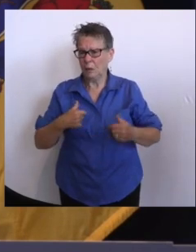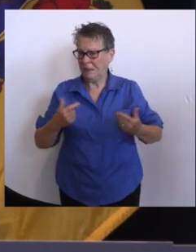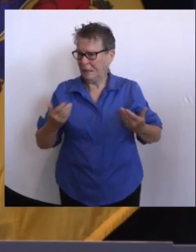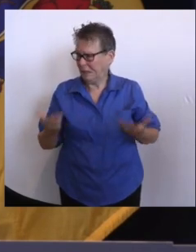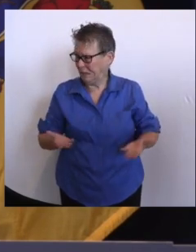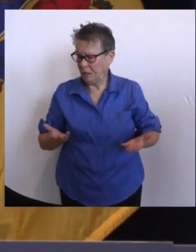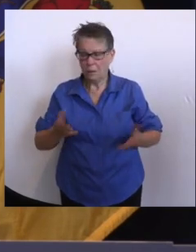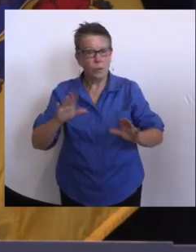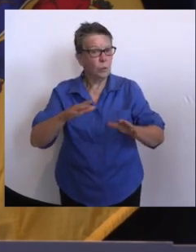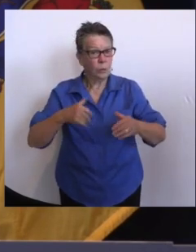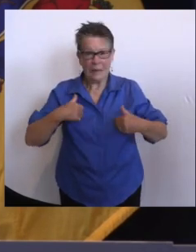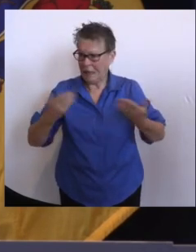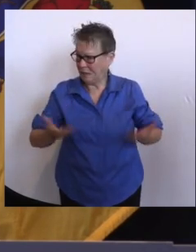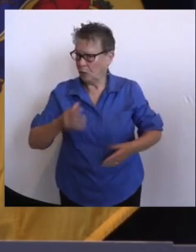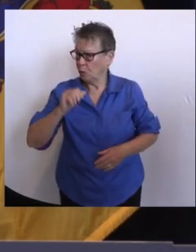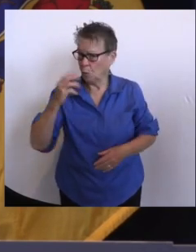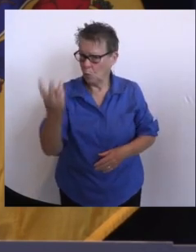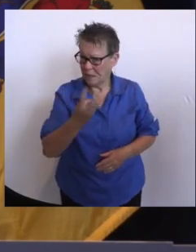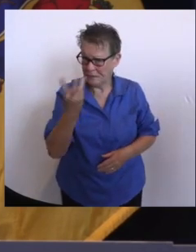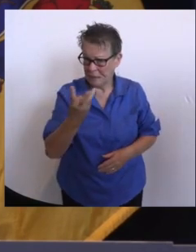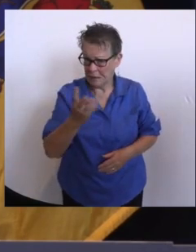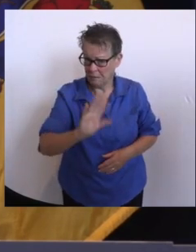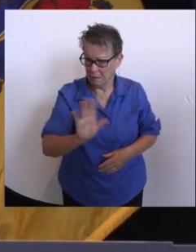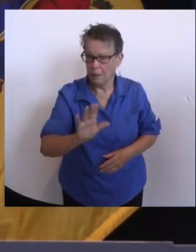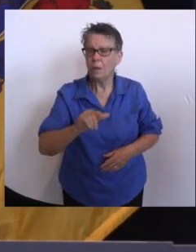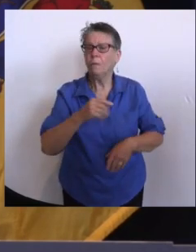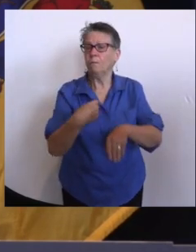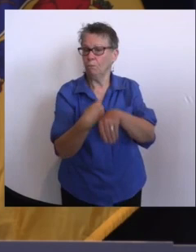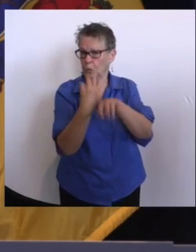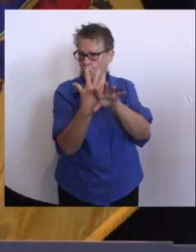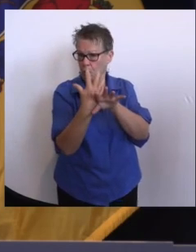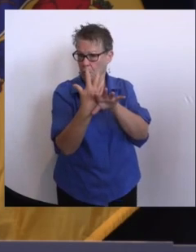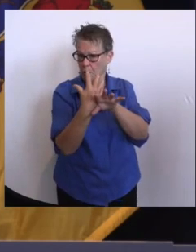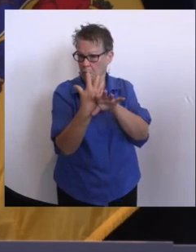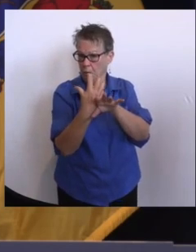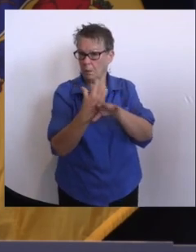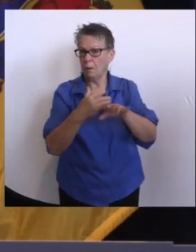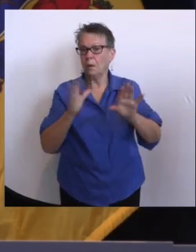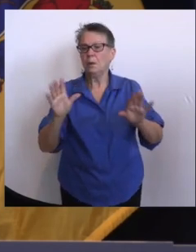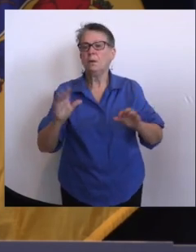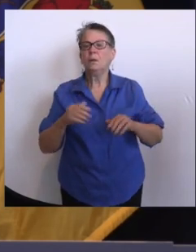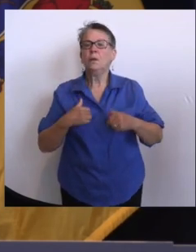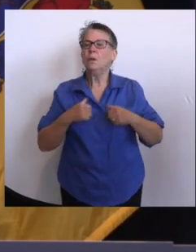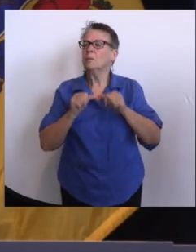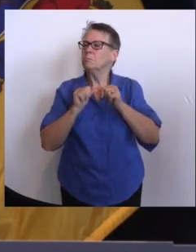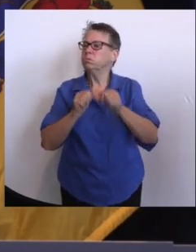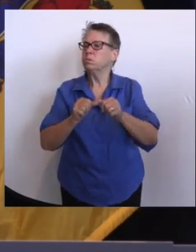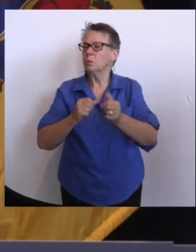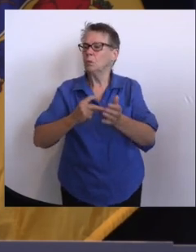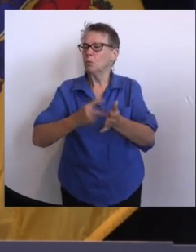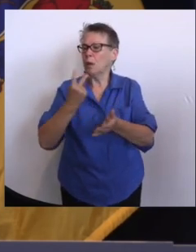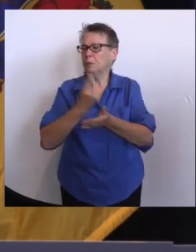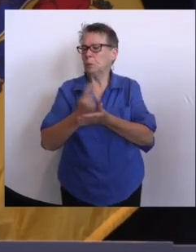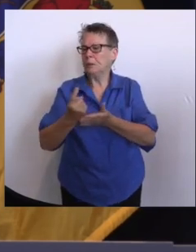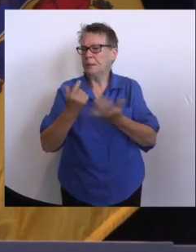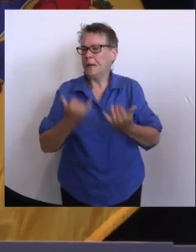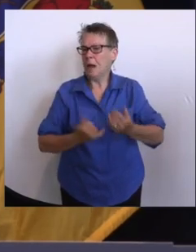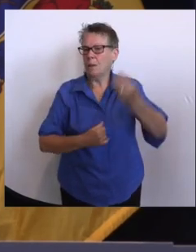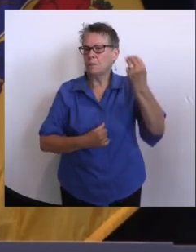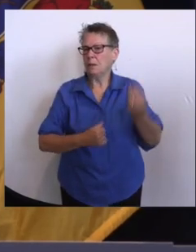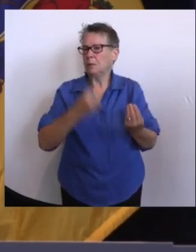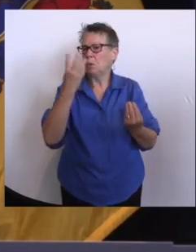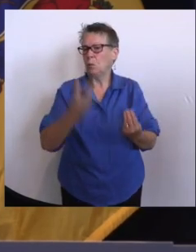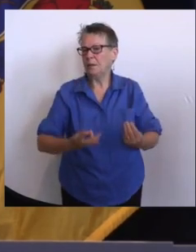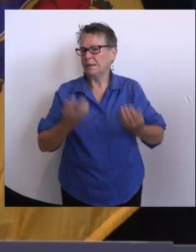think, twice a week rhythm just because there's a lot of moving parts. Obviously, the Delta variant, back to school, digging